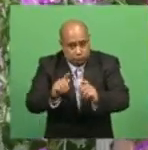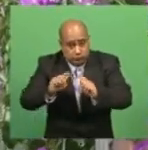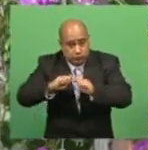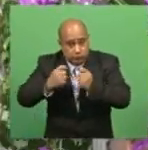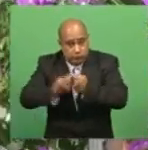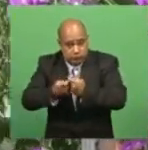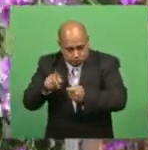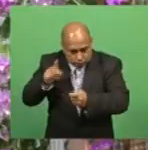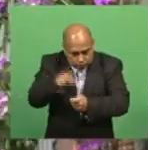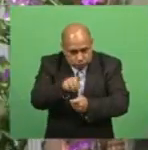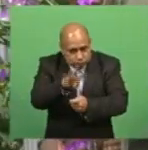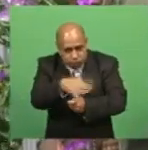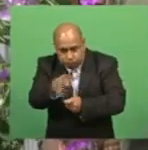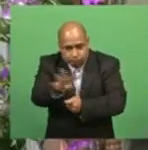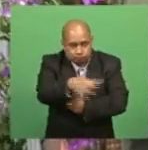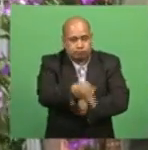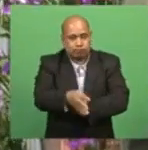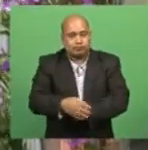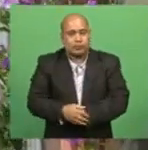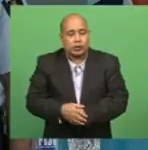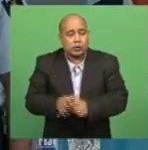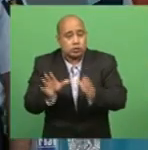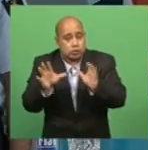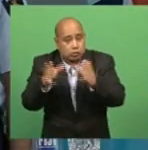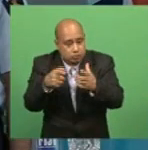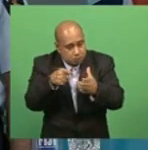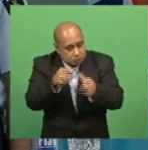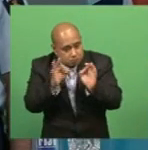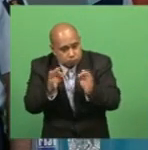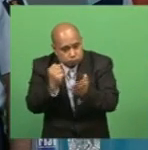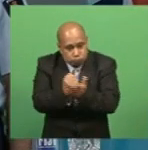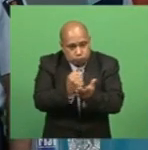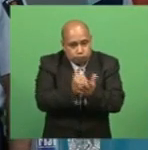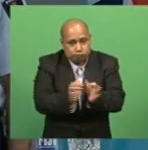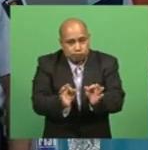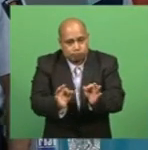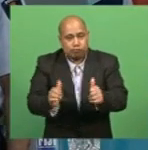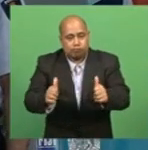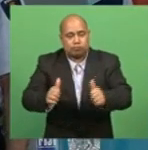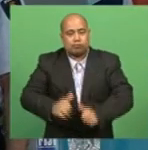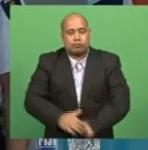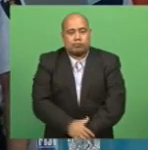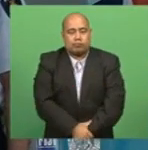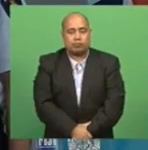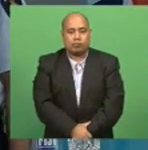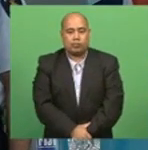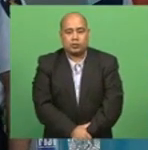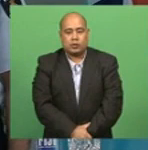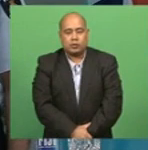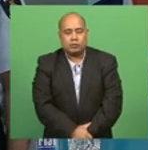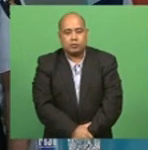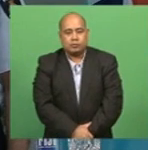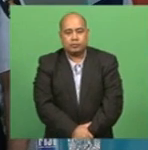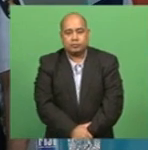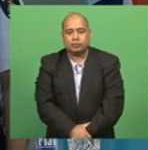be making sure they are at home. So far we've got at least a one in six